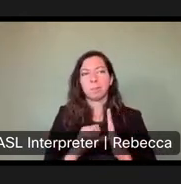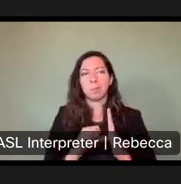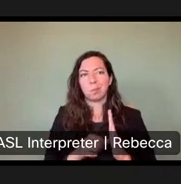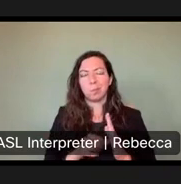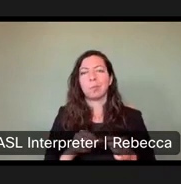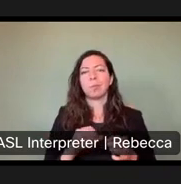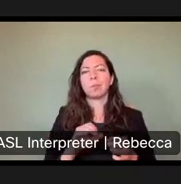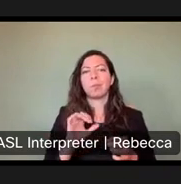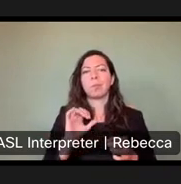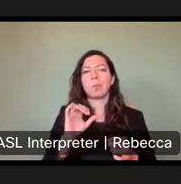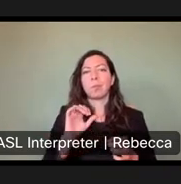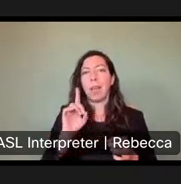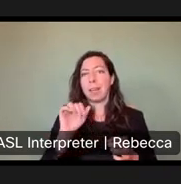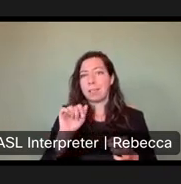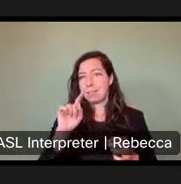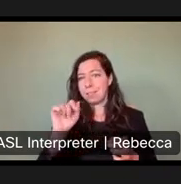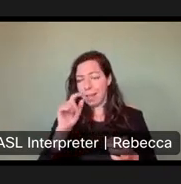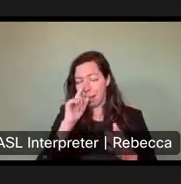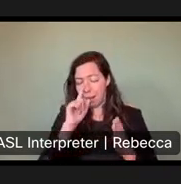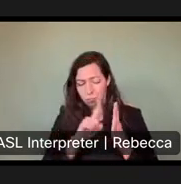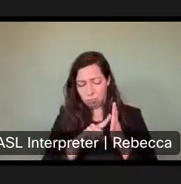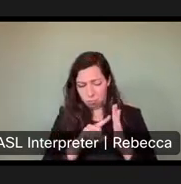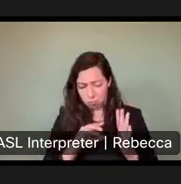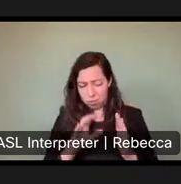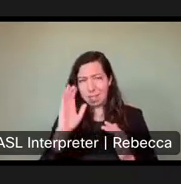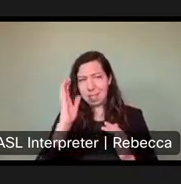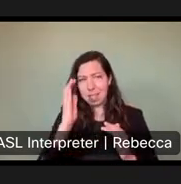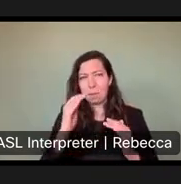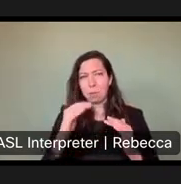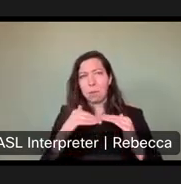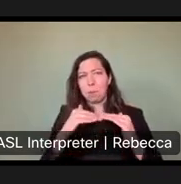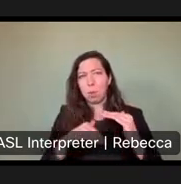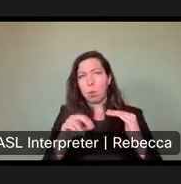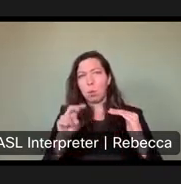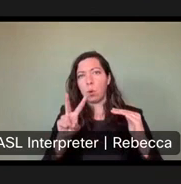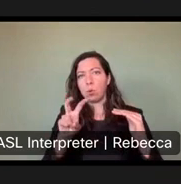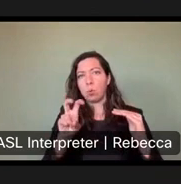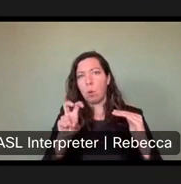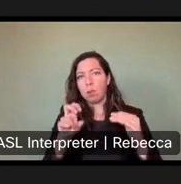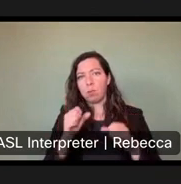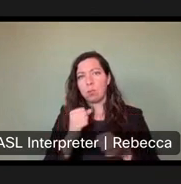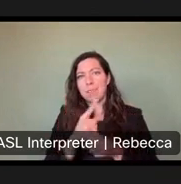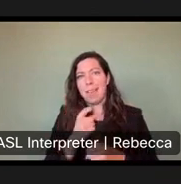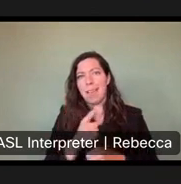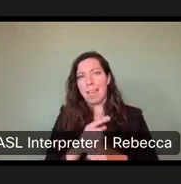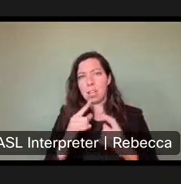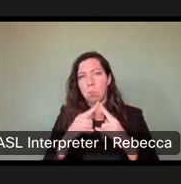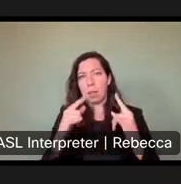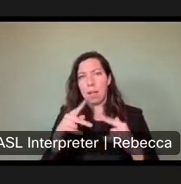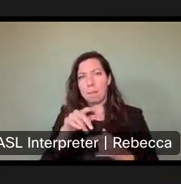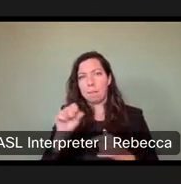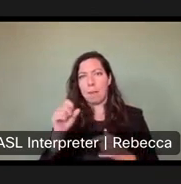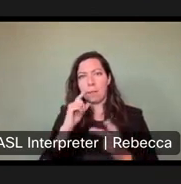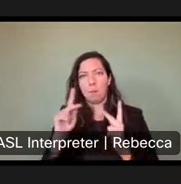think if I got the data correct, we, we average just below 200 annual camping passes for New Mexico disabled residents.